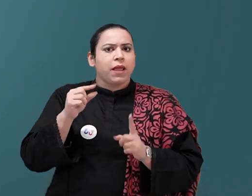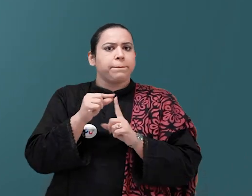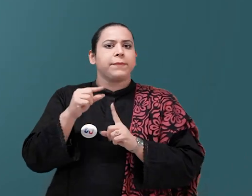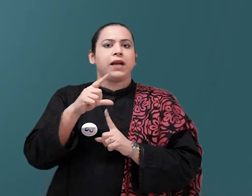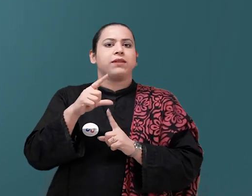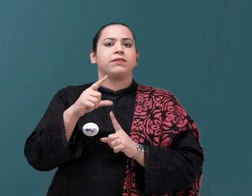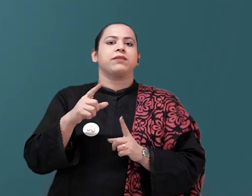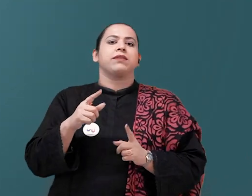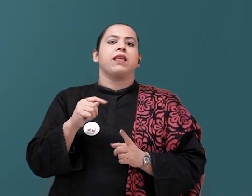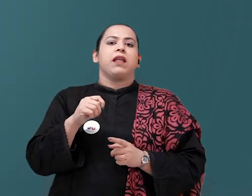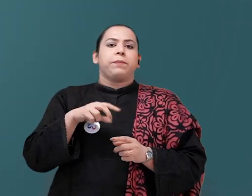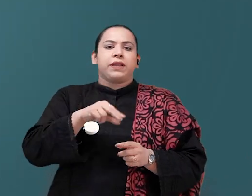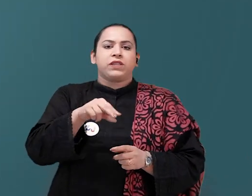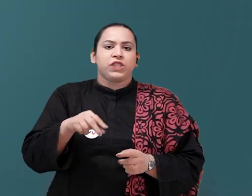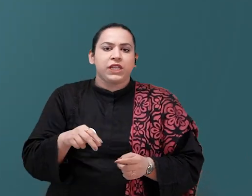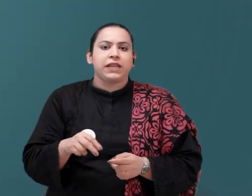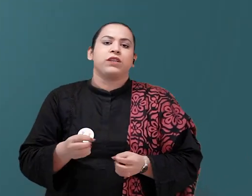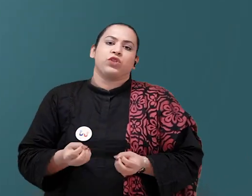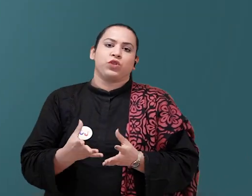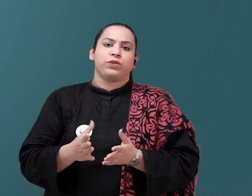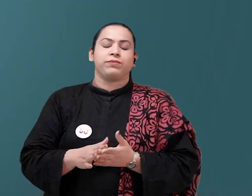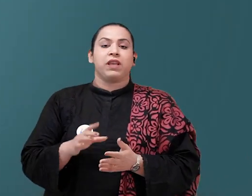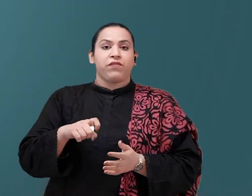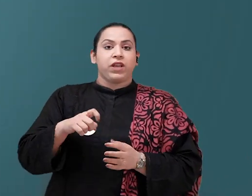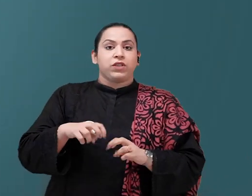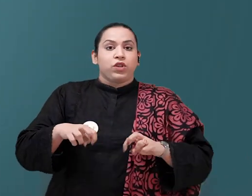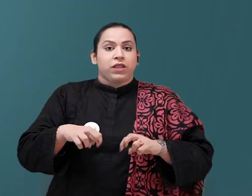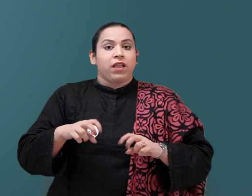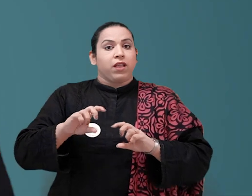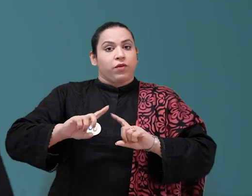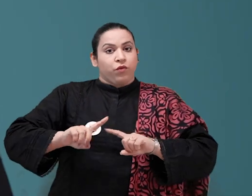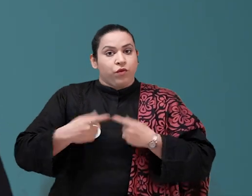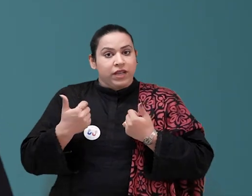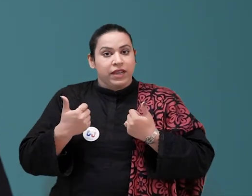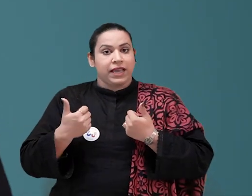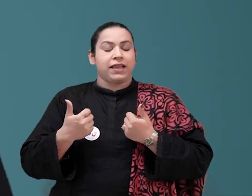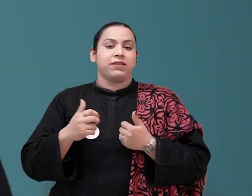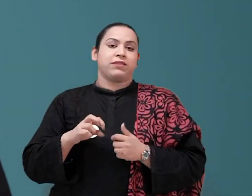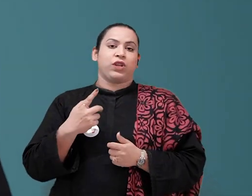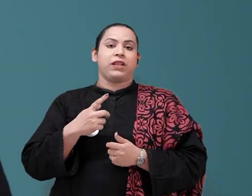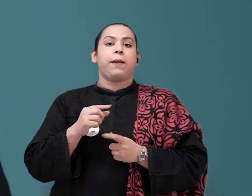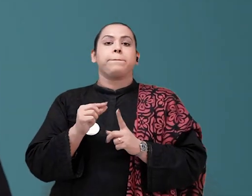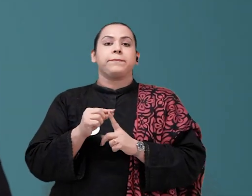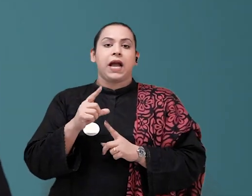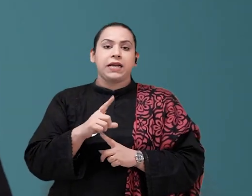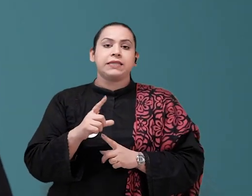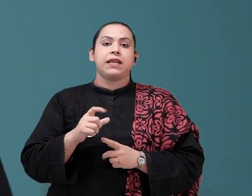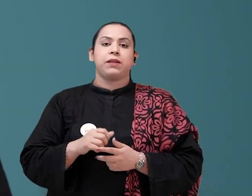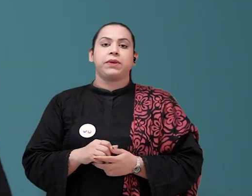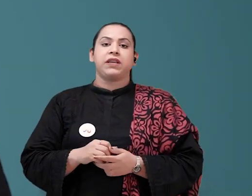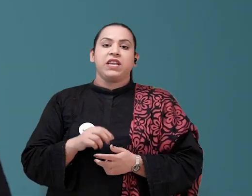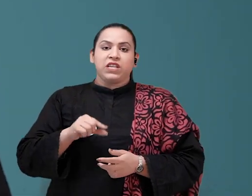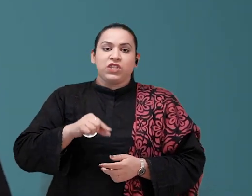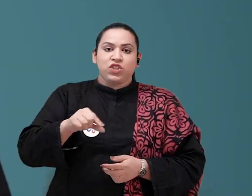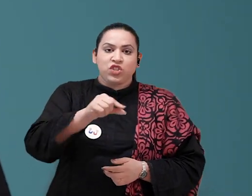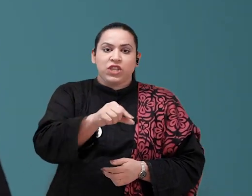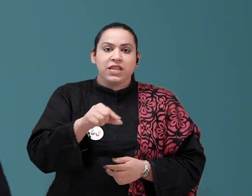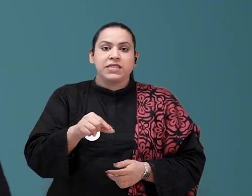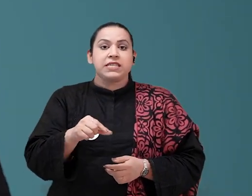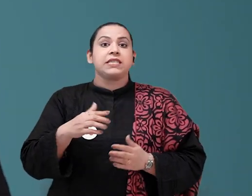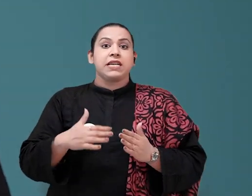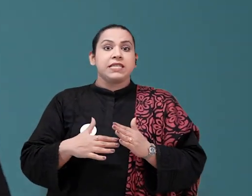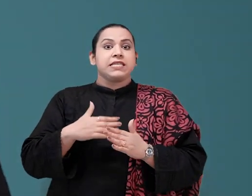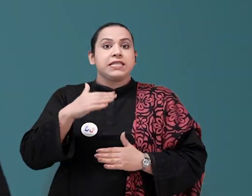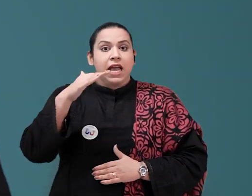just started going to those tournaments. Eventually, I started winning those tournaments. There is chess federation which is a lot a monthly basis.